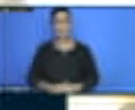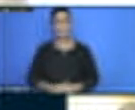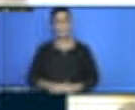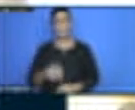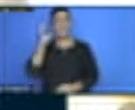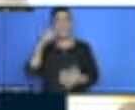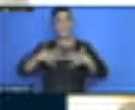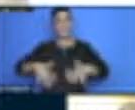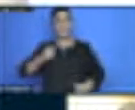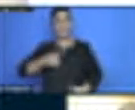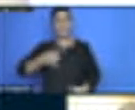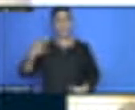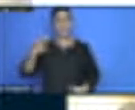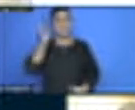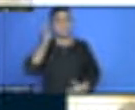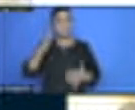camera person.